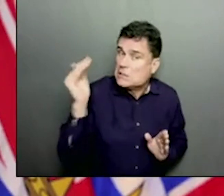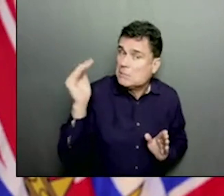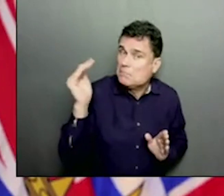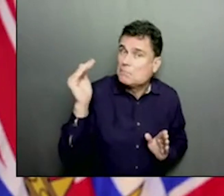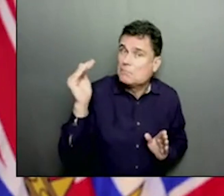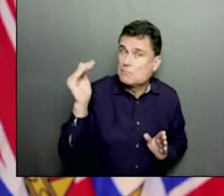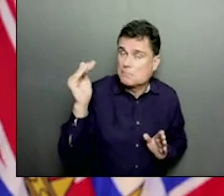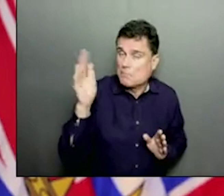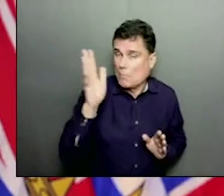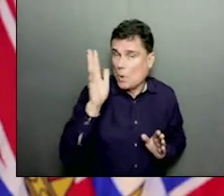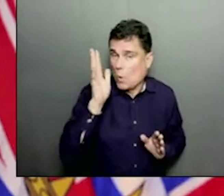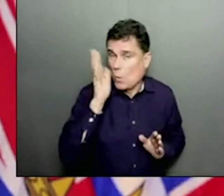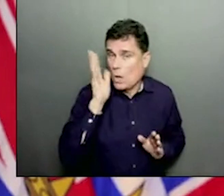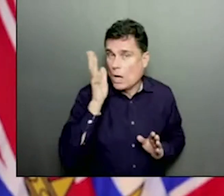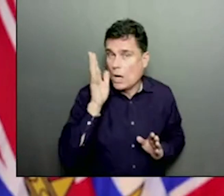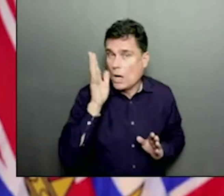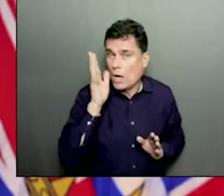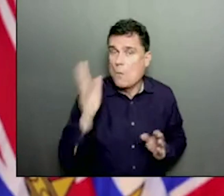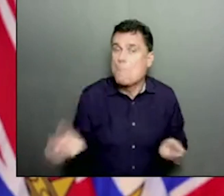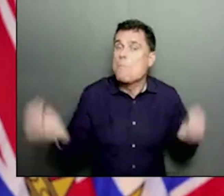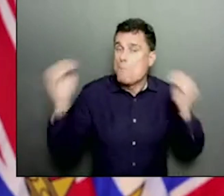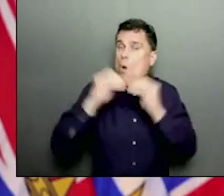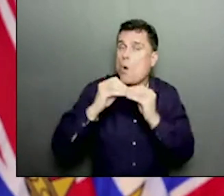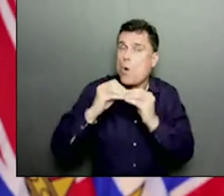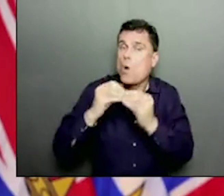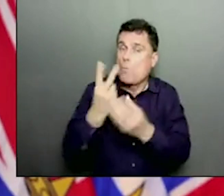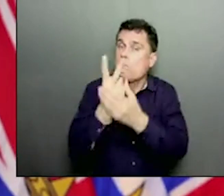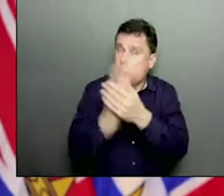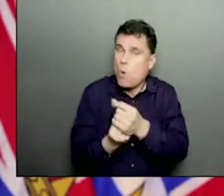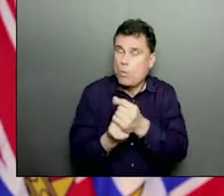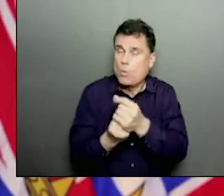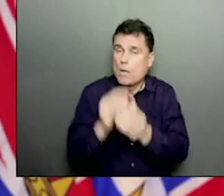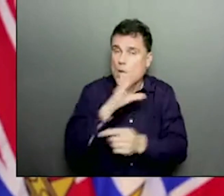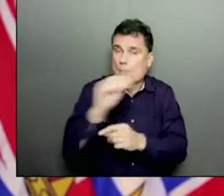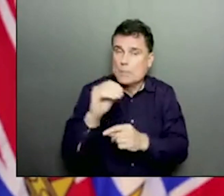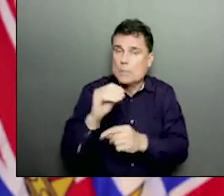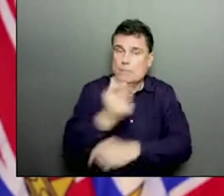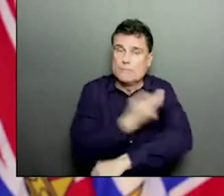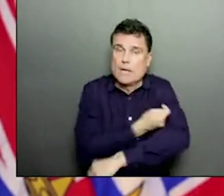early as Monday the 28th. next question is from Jane side, North Shore News.